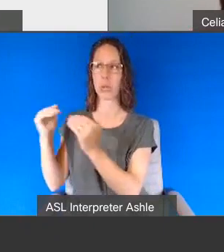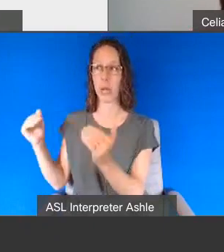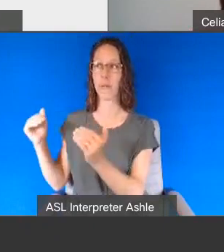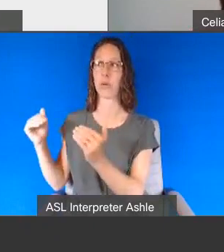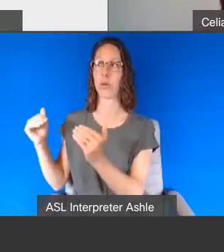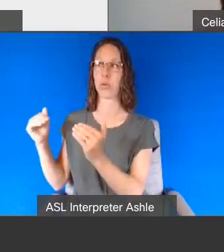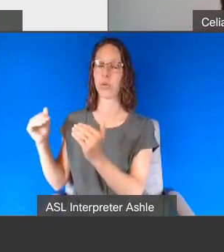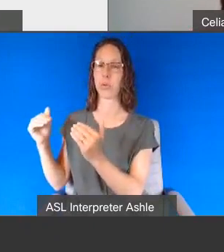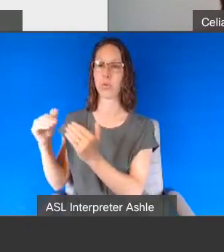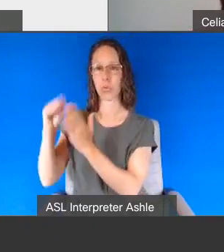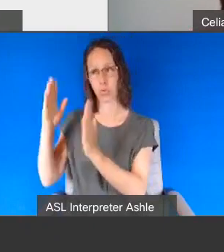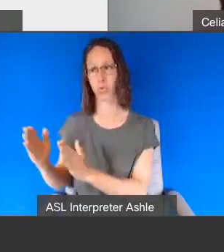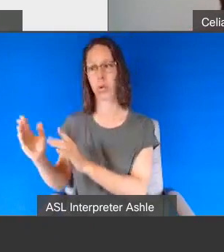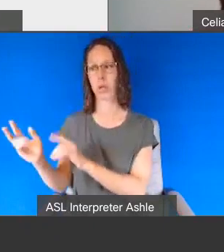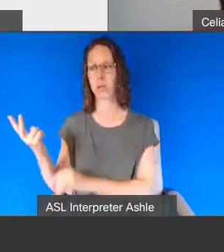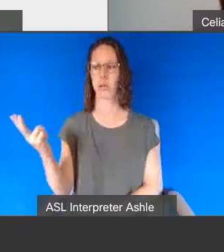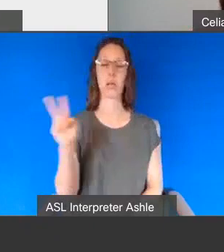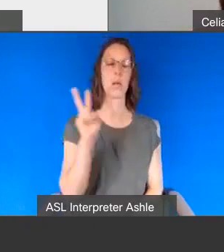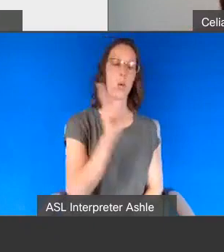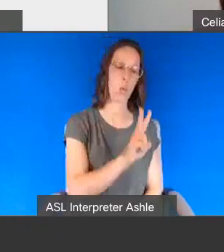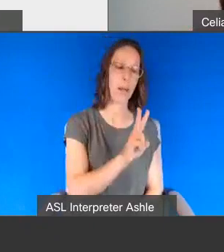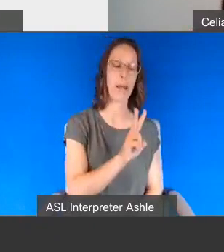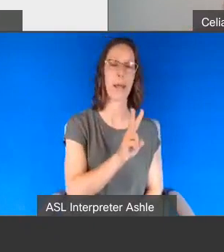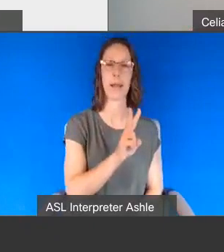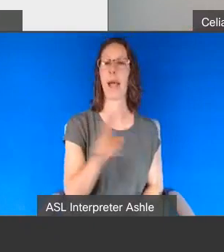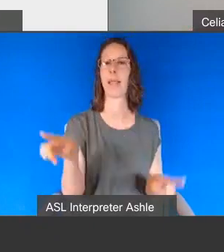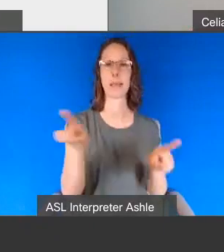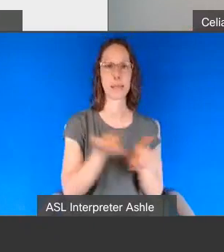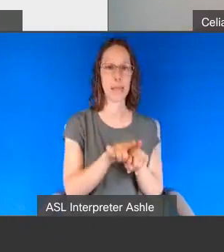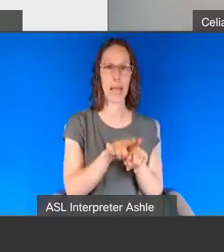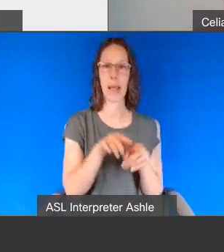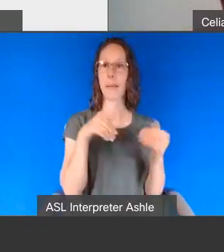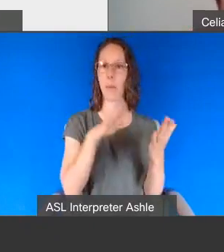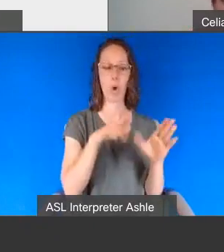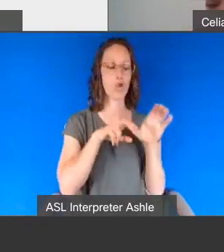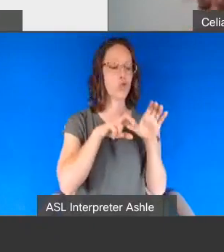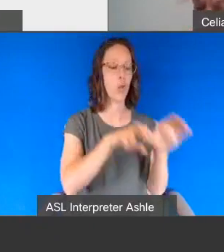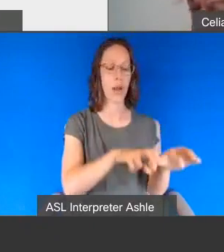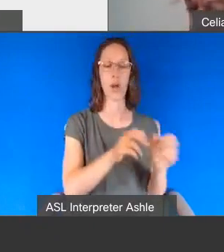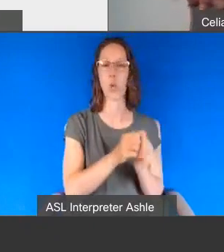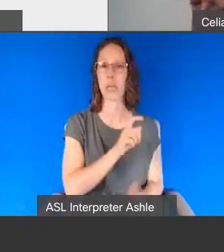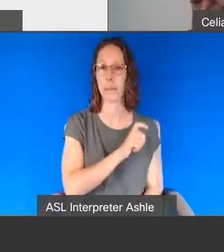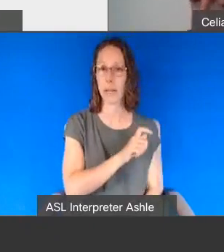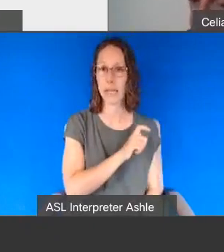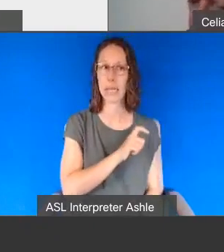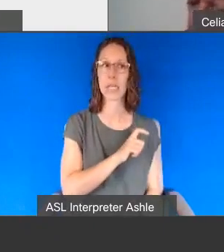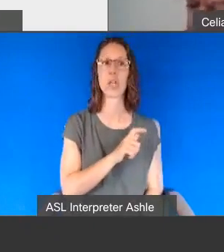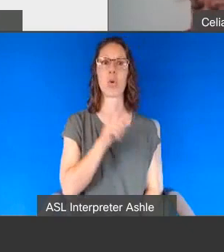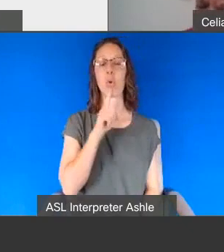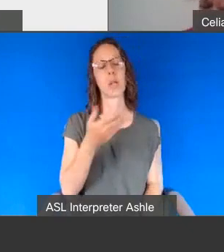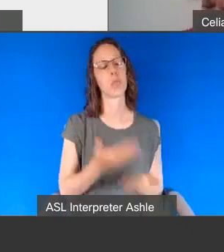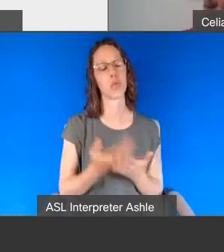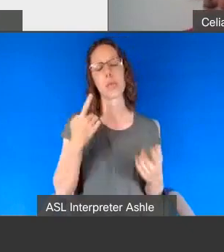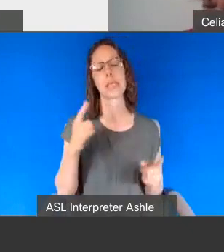to hampton township and they are doing the exact same thing they're going out on ride-alongs and it has already been proven so